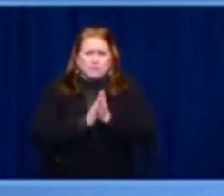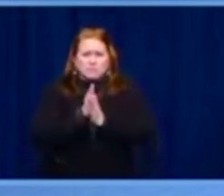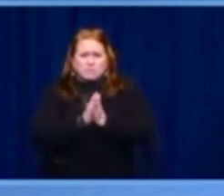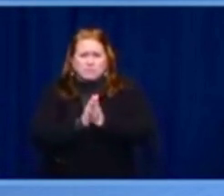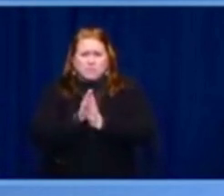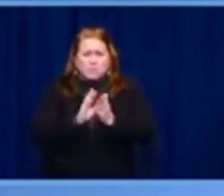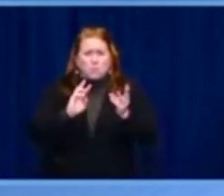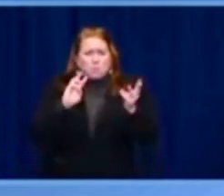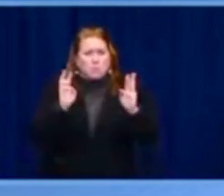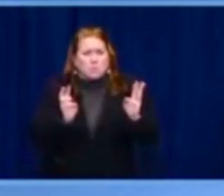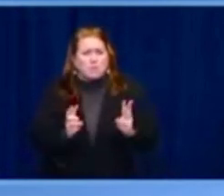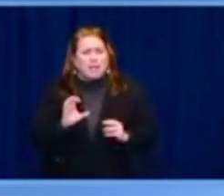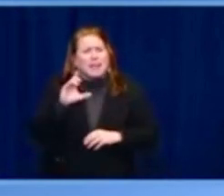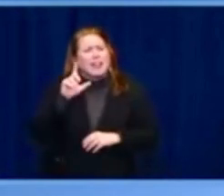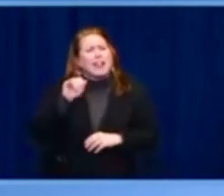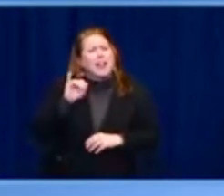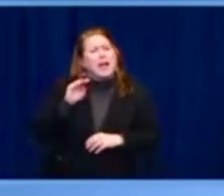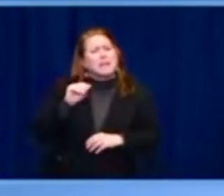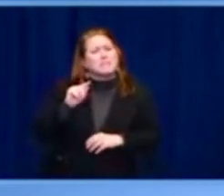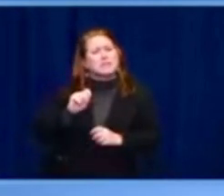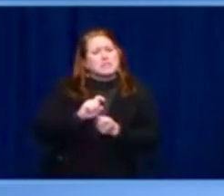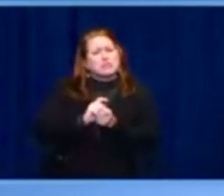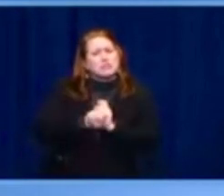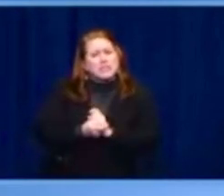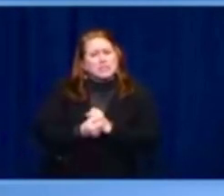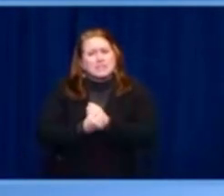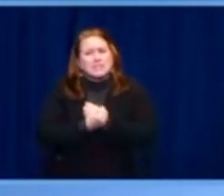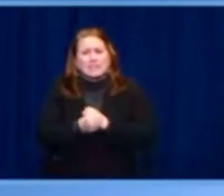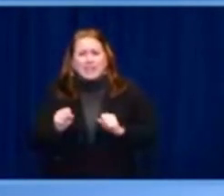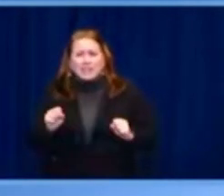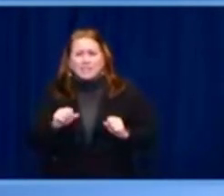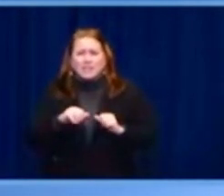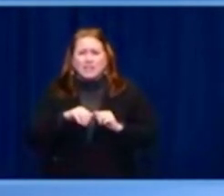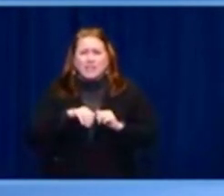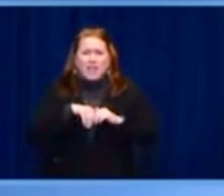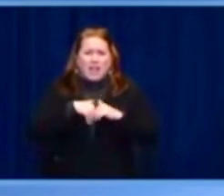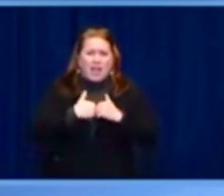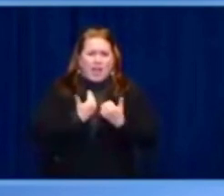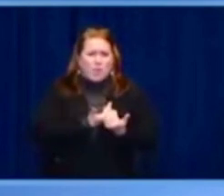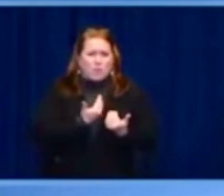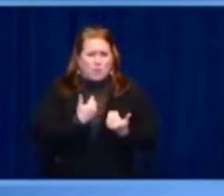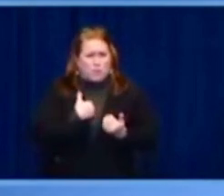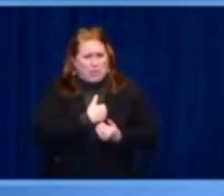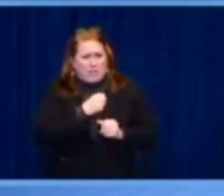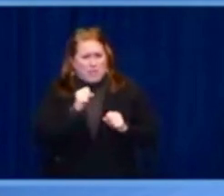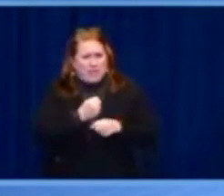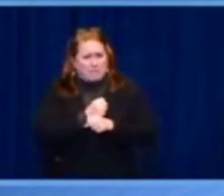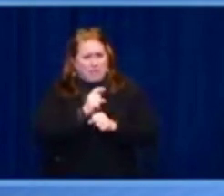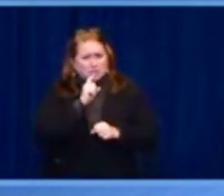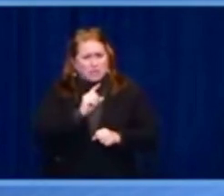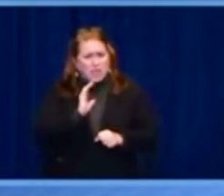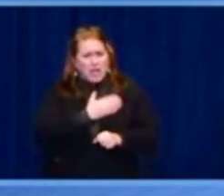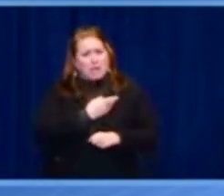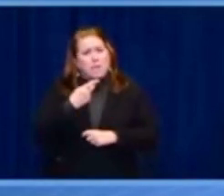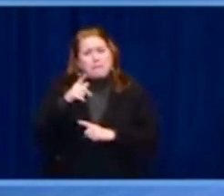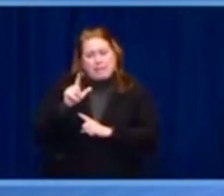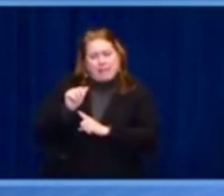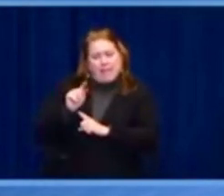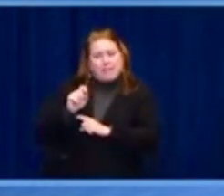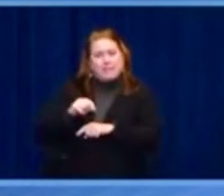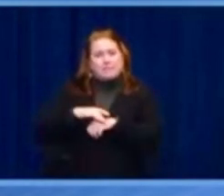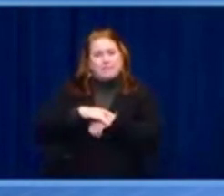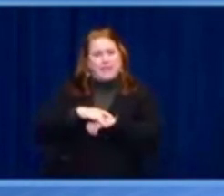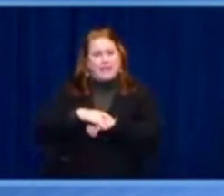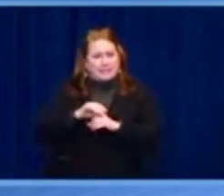commitment to boost democracy globally. At the first summit of democracy, launched the presidential initiative for democratic renewal,